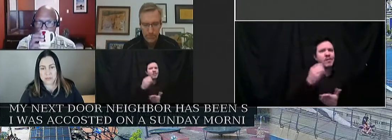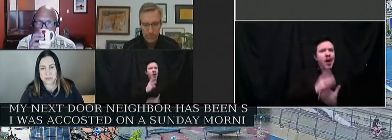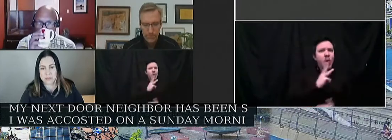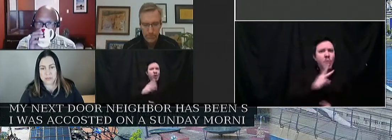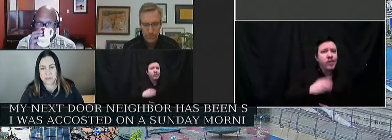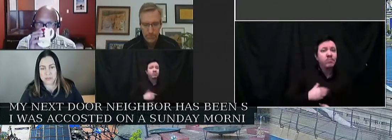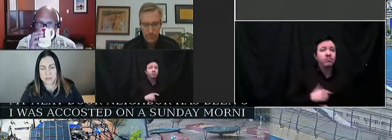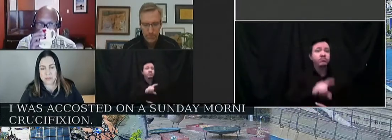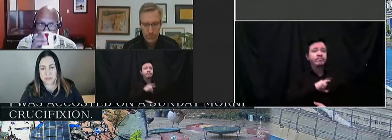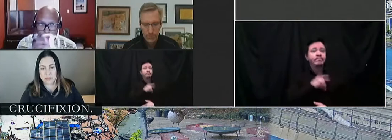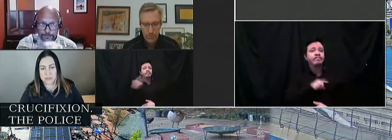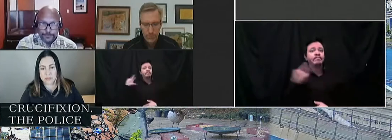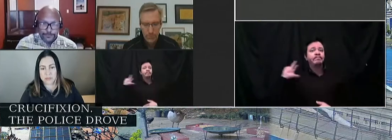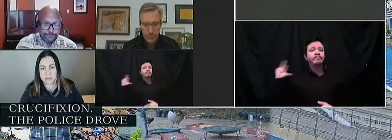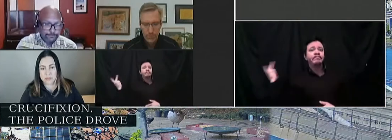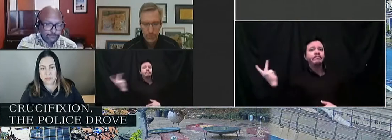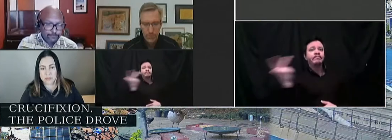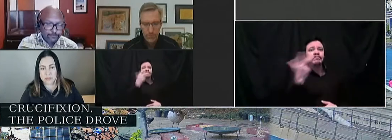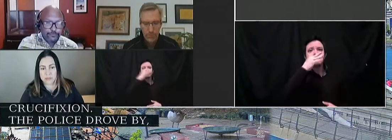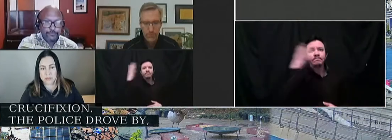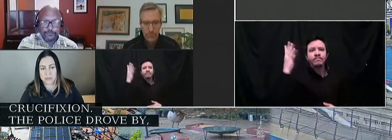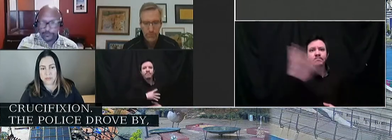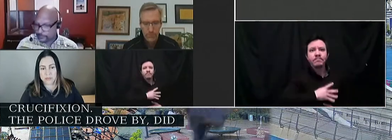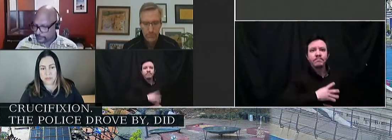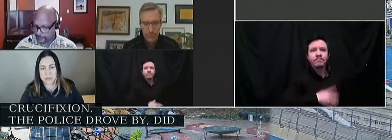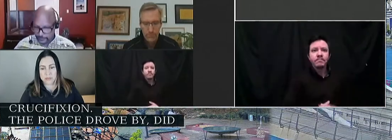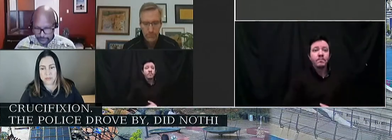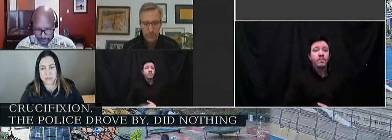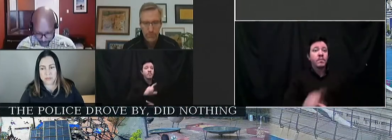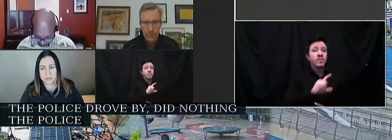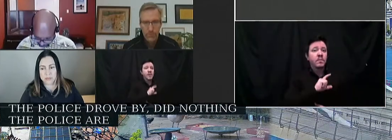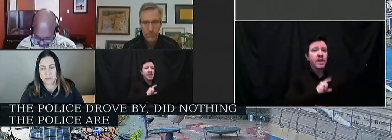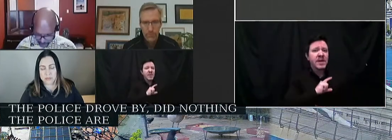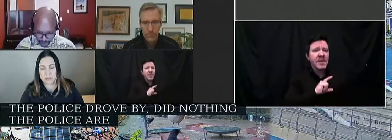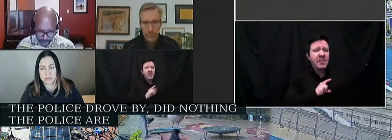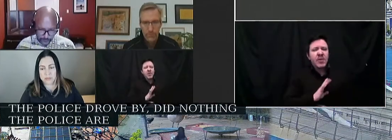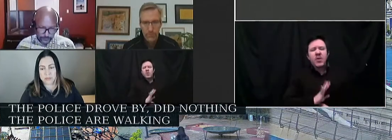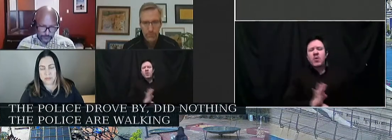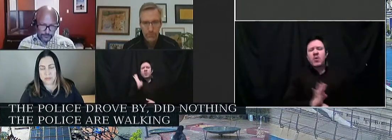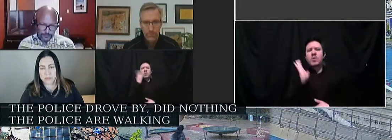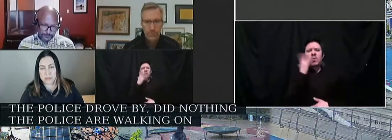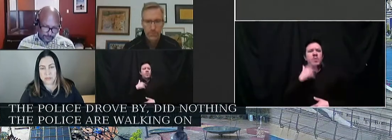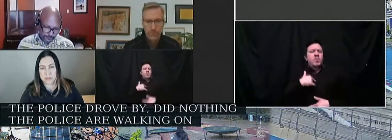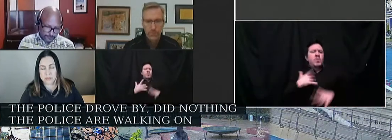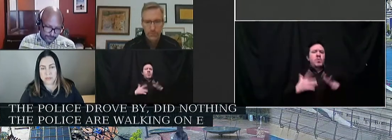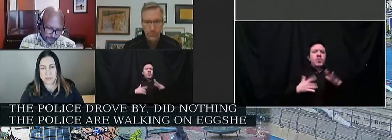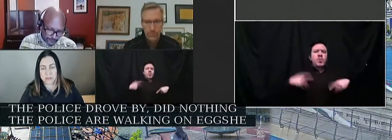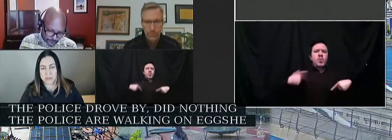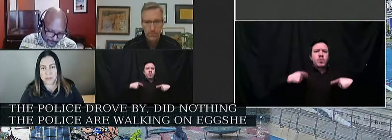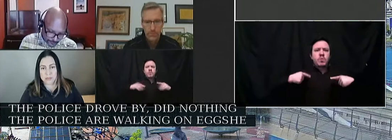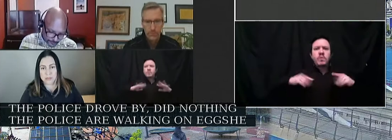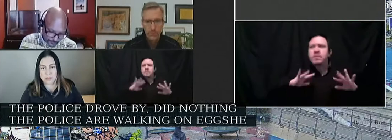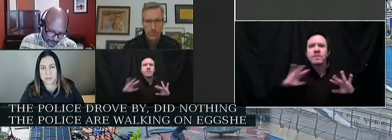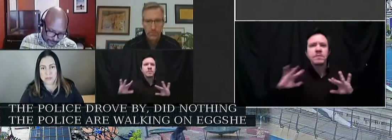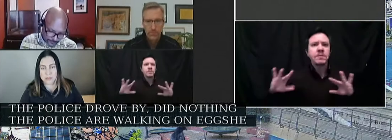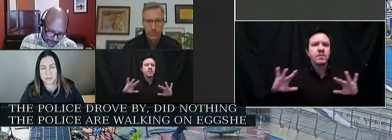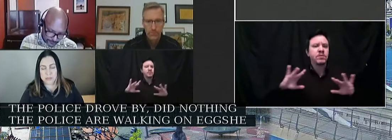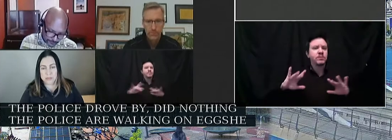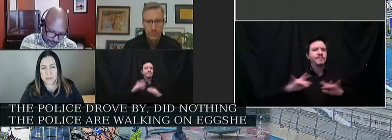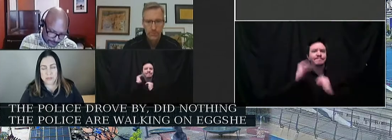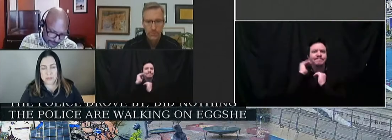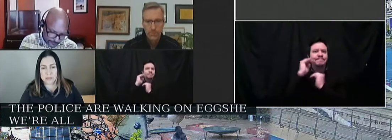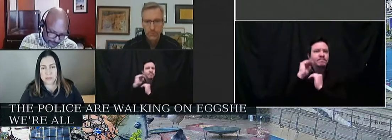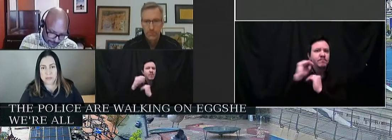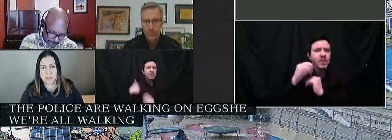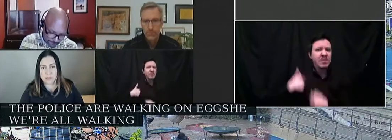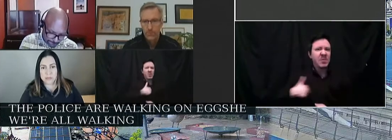by, did nothing. The police are walking on eggshells. Their hands have been tied. We're all walking on